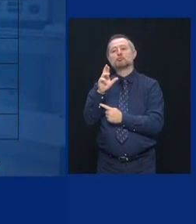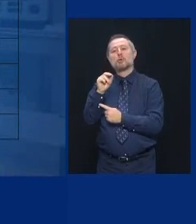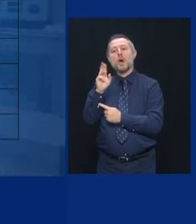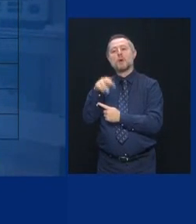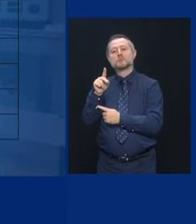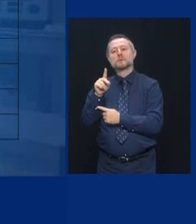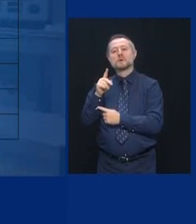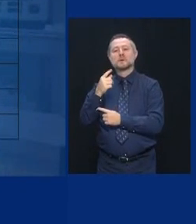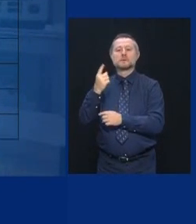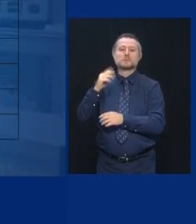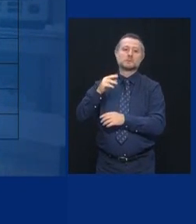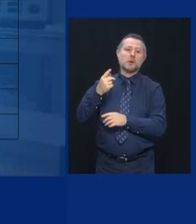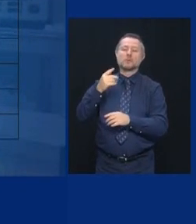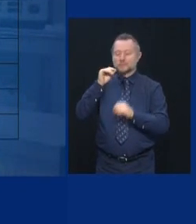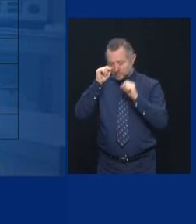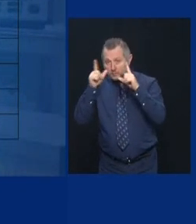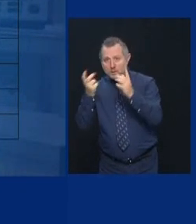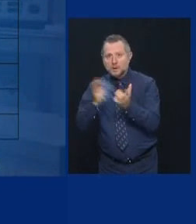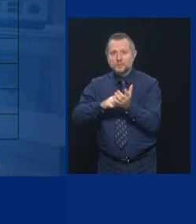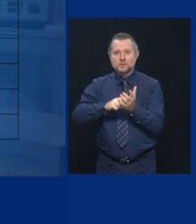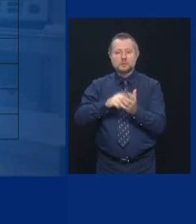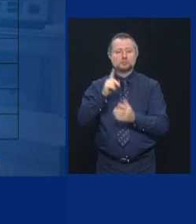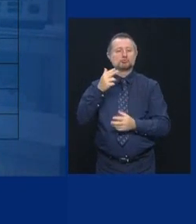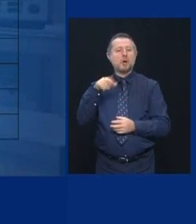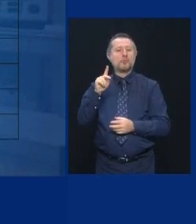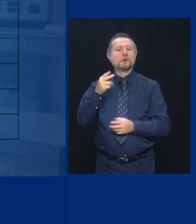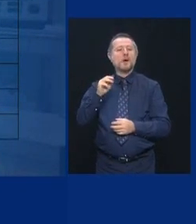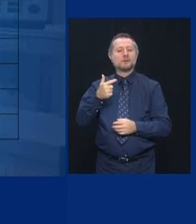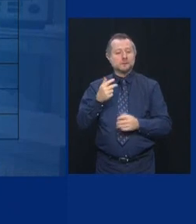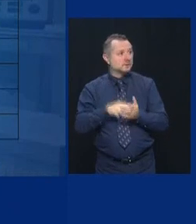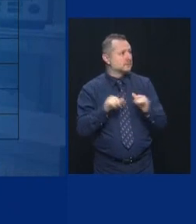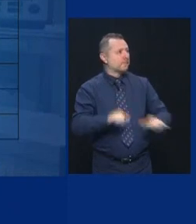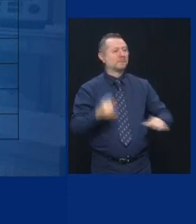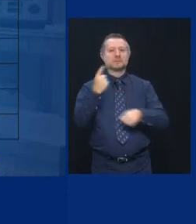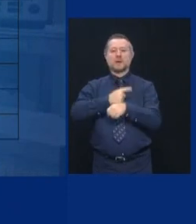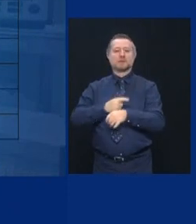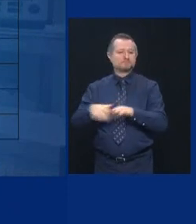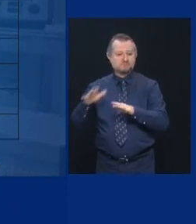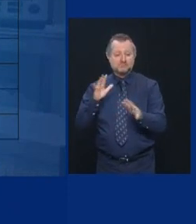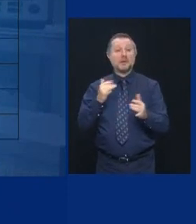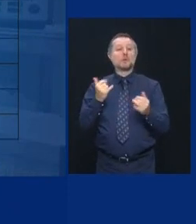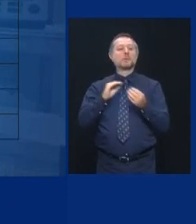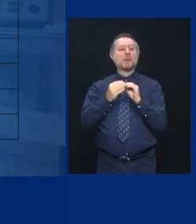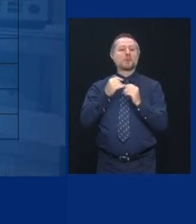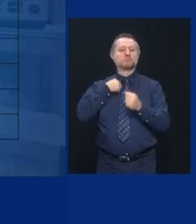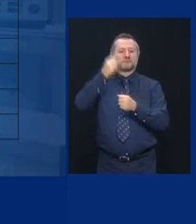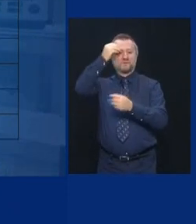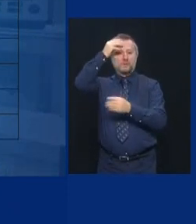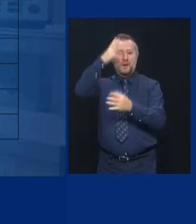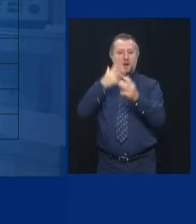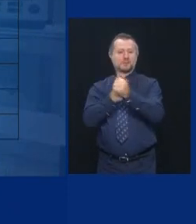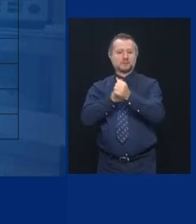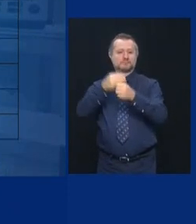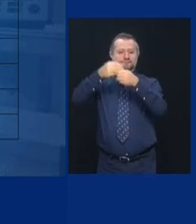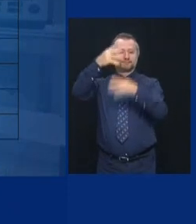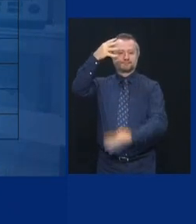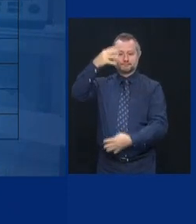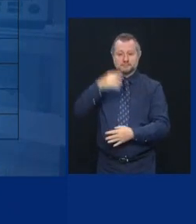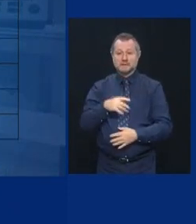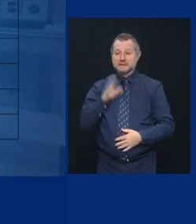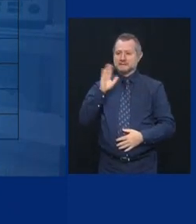These are the numbers for today. Again, we're looking at two different universes now.